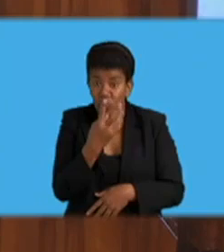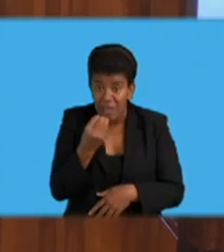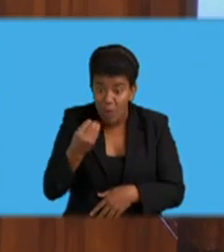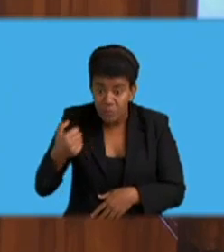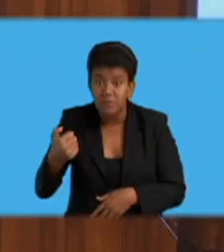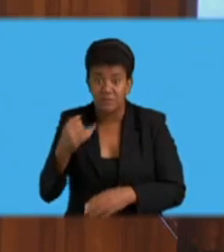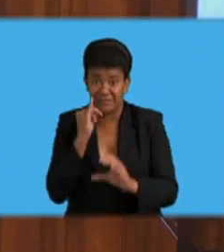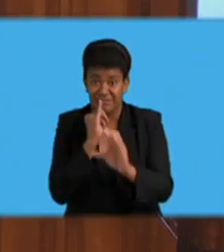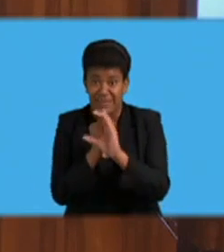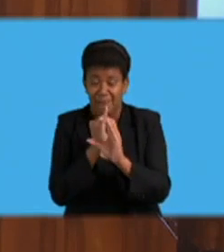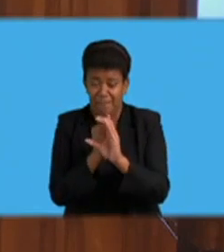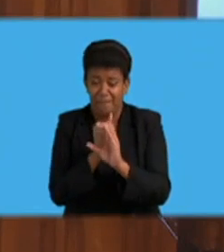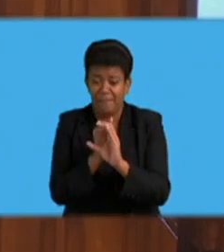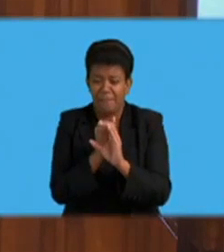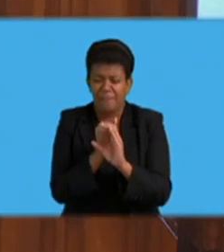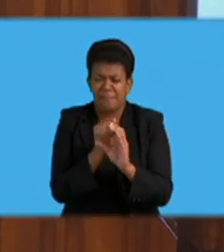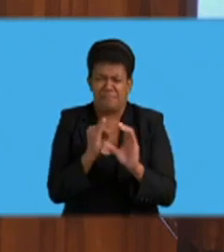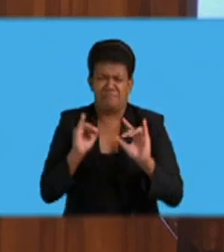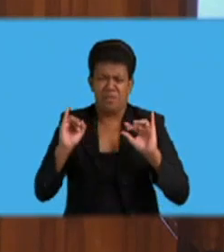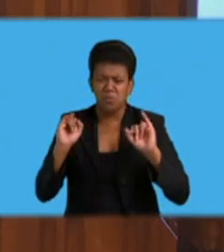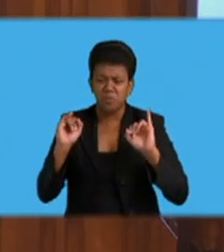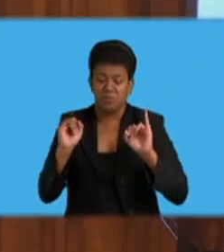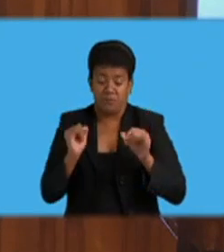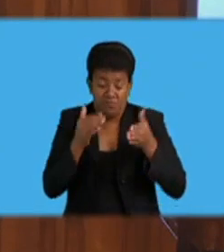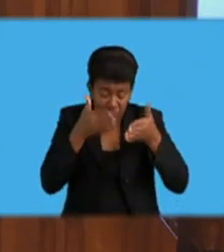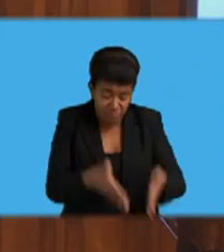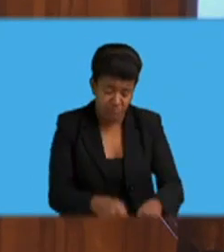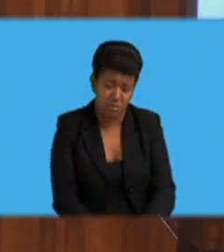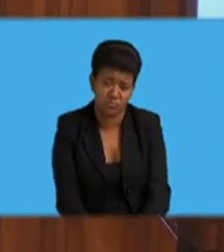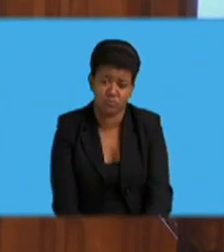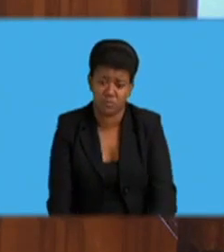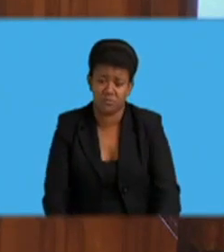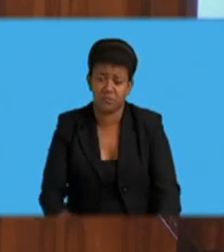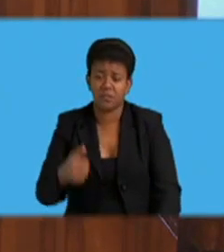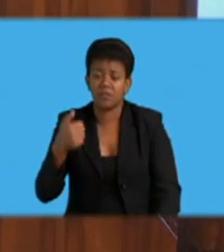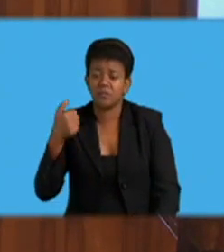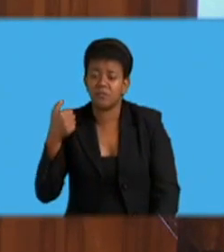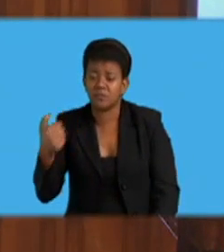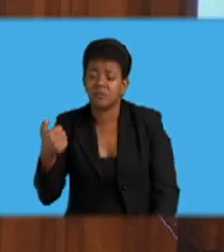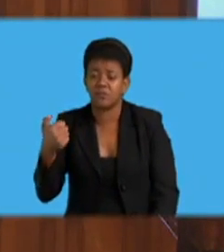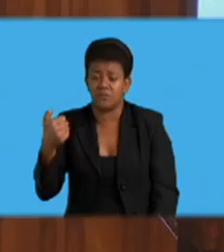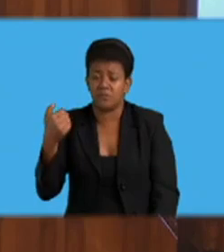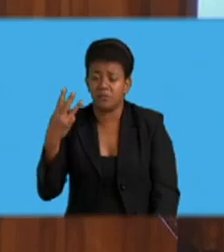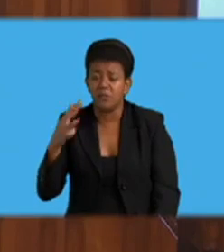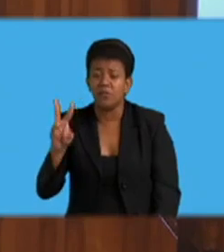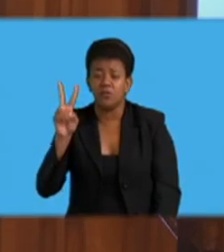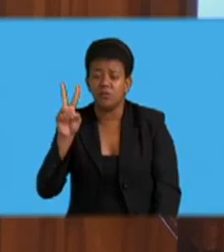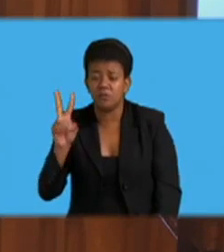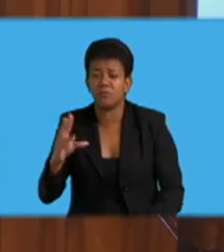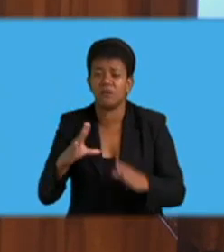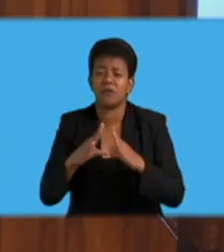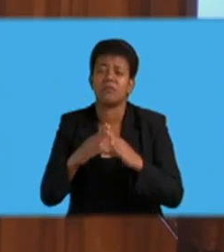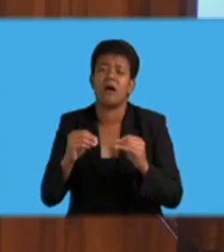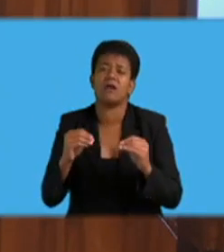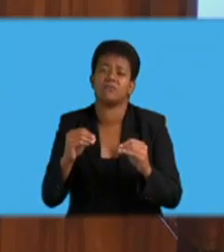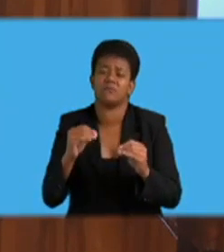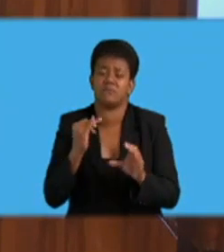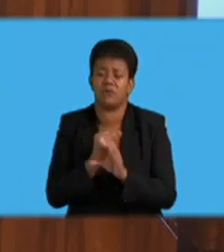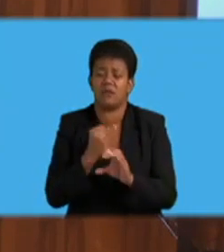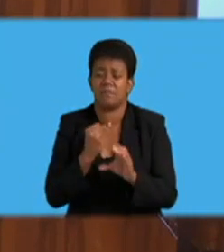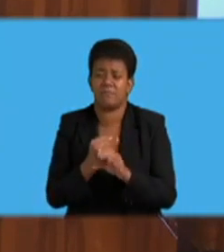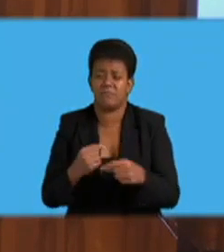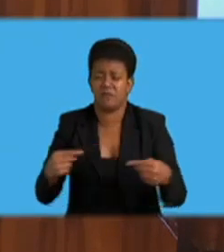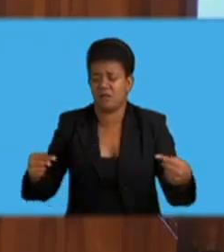reported on child victims, 632 cases were sexual offences against children,